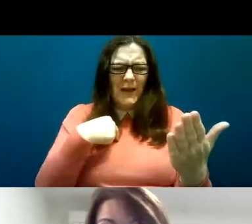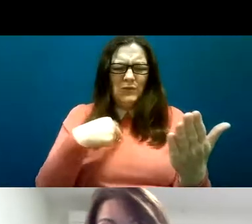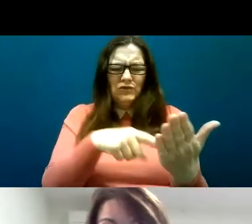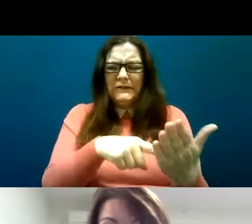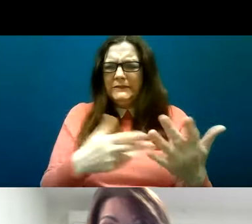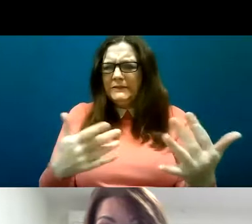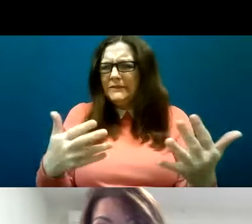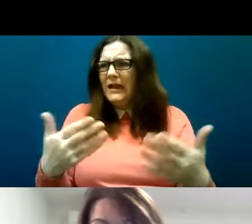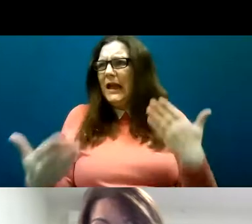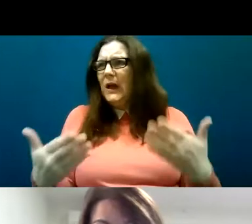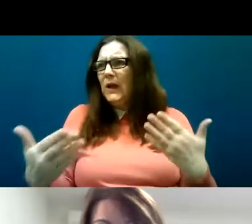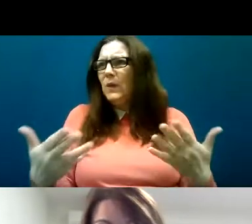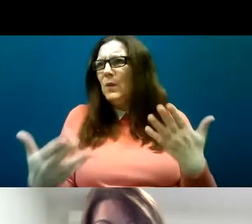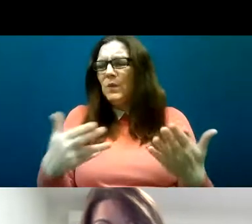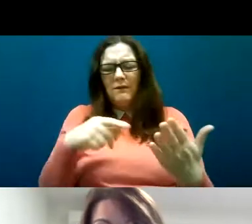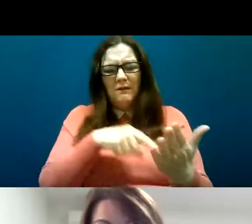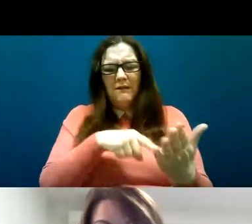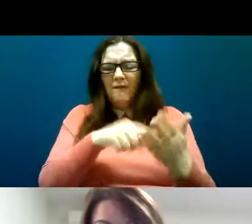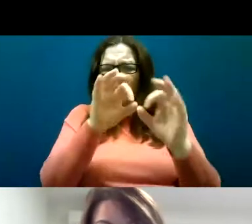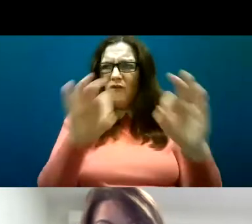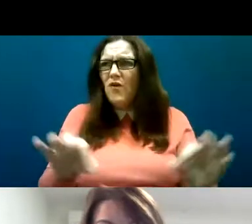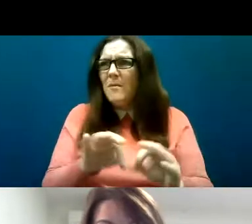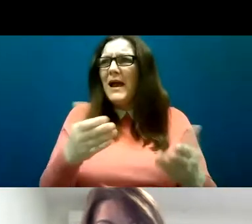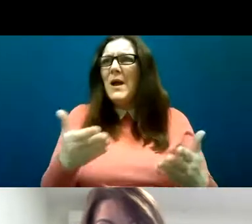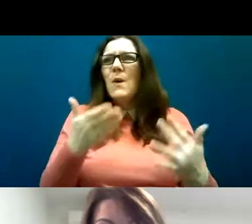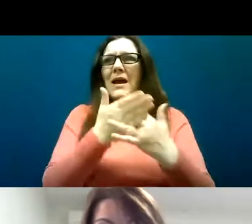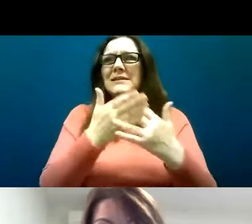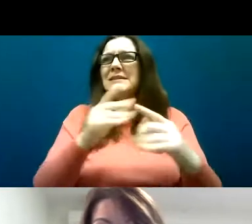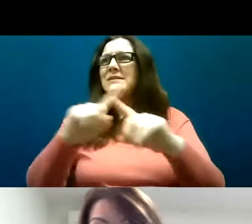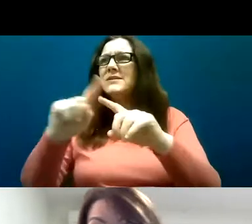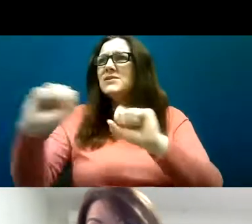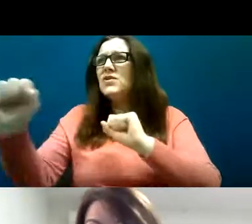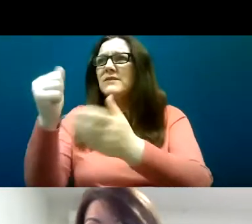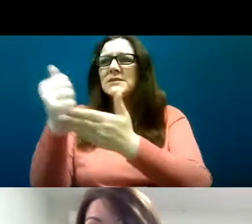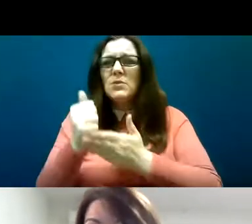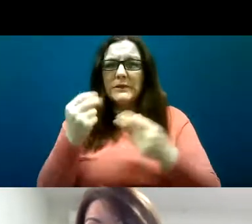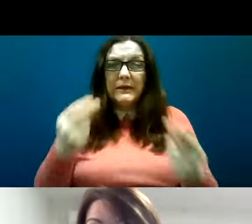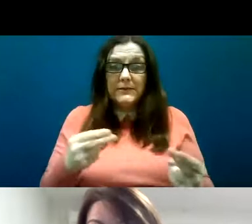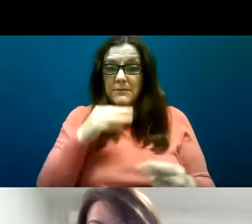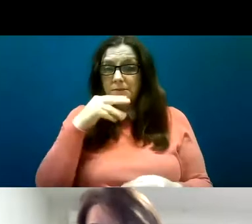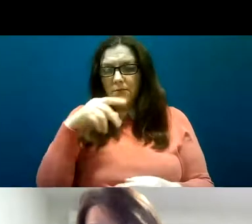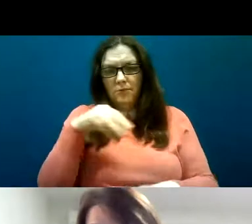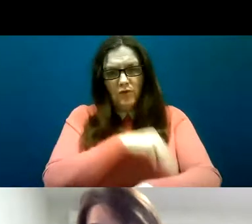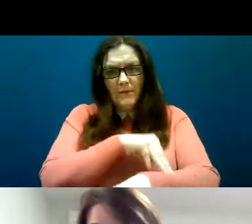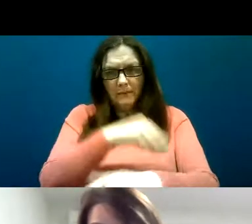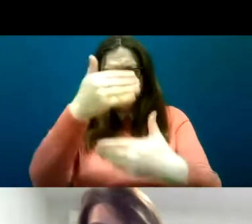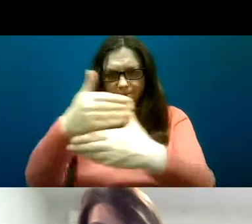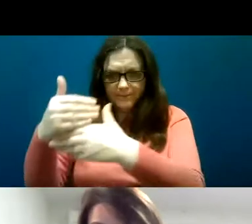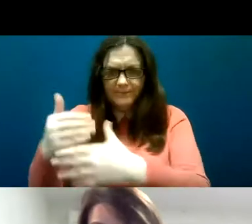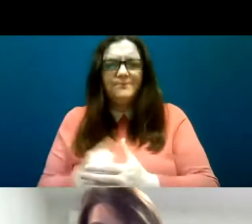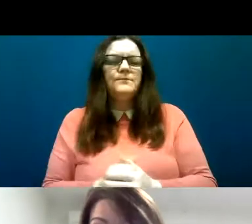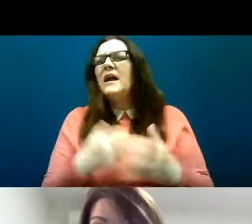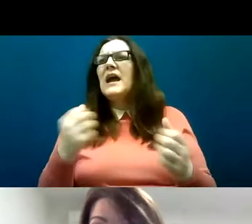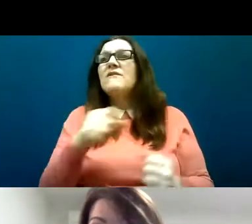lots of challenges in accessing the services and supports that they need. A specific lack of awareness of their needs.